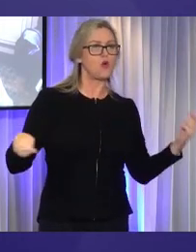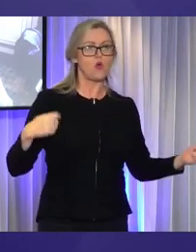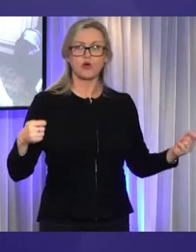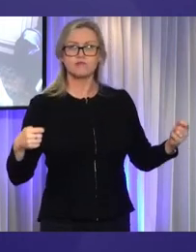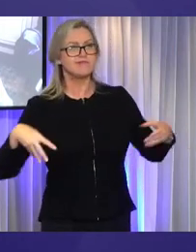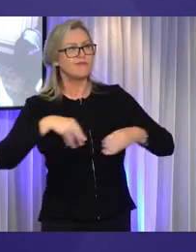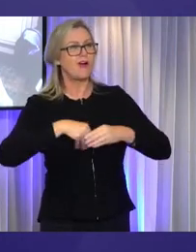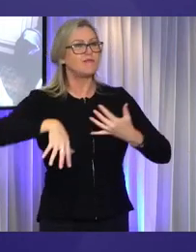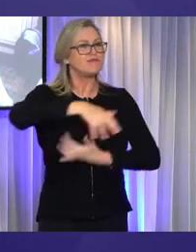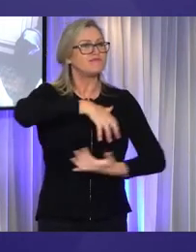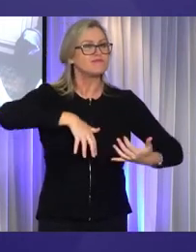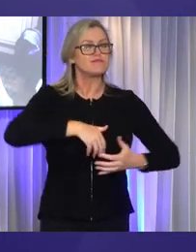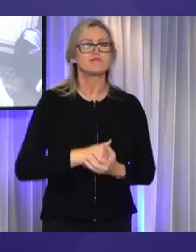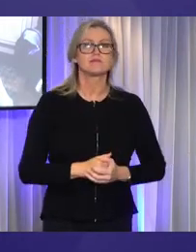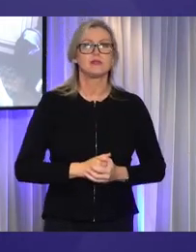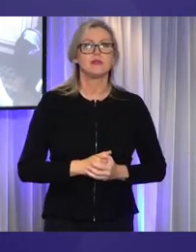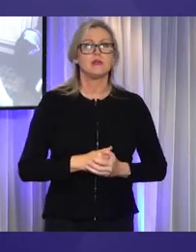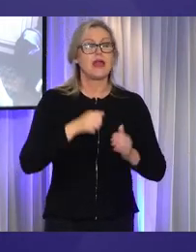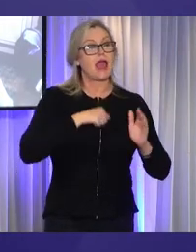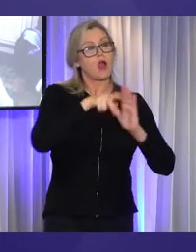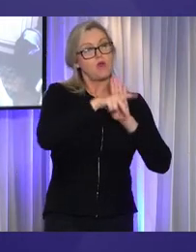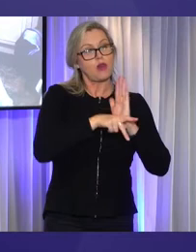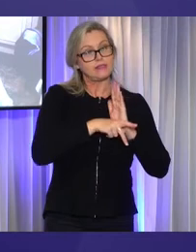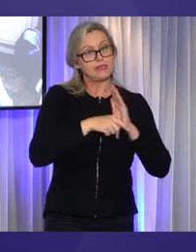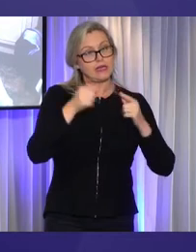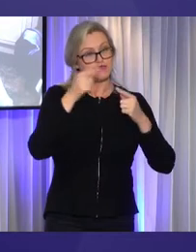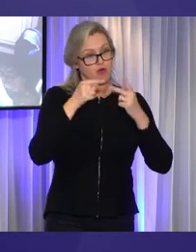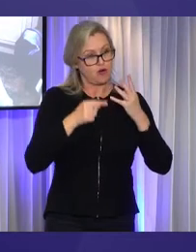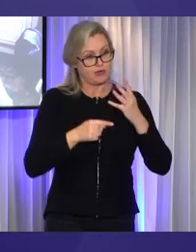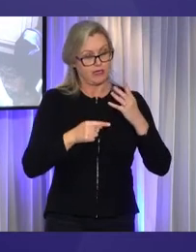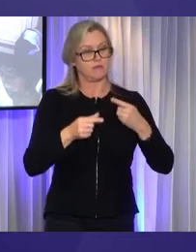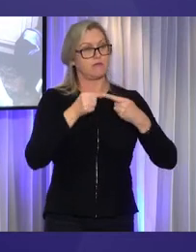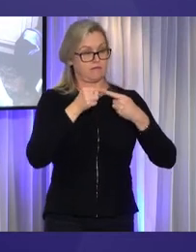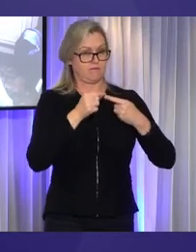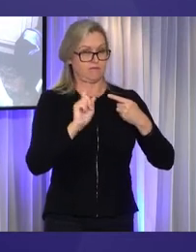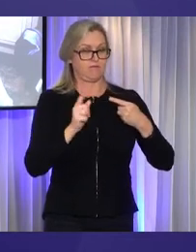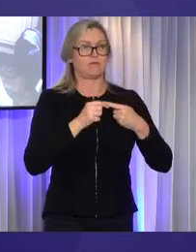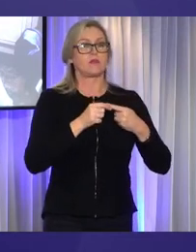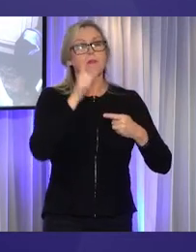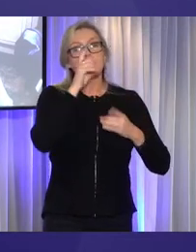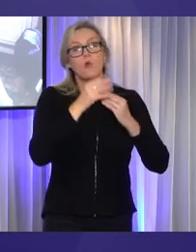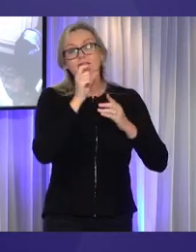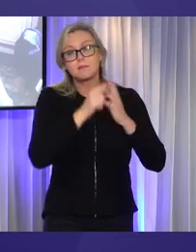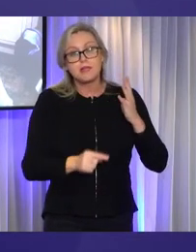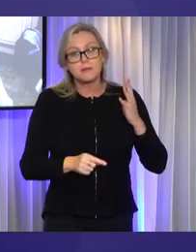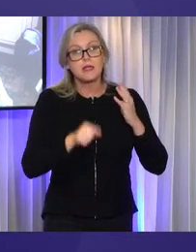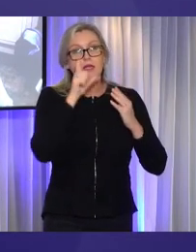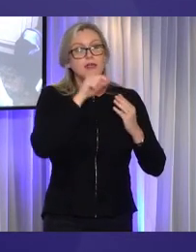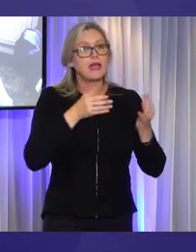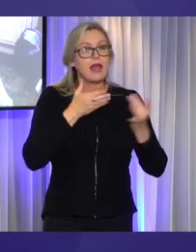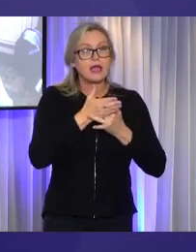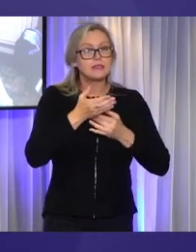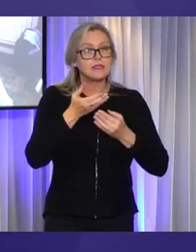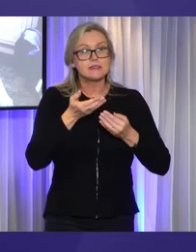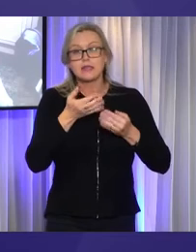The policy priorities are, first, people with disability are able to access supports